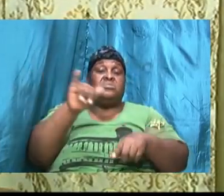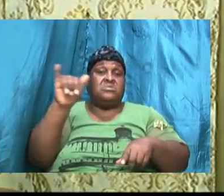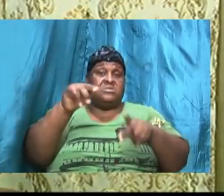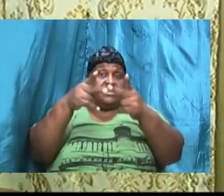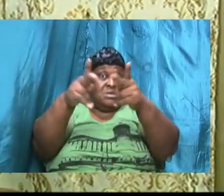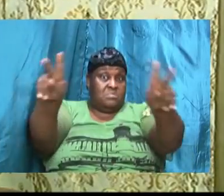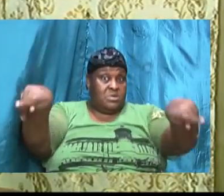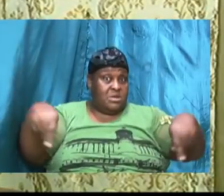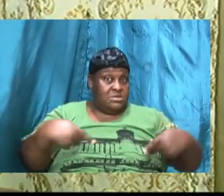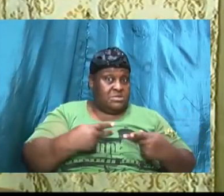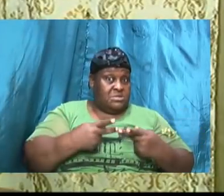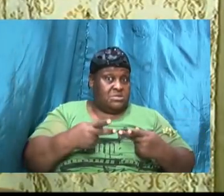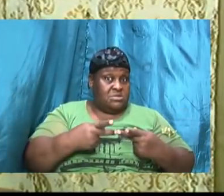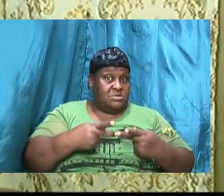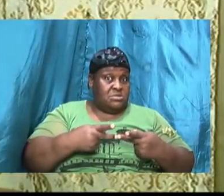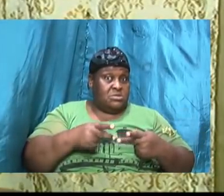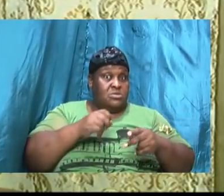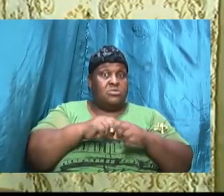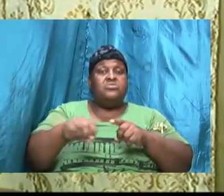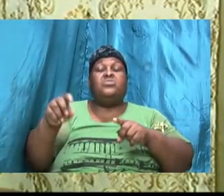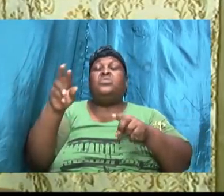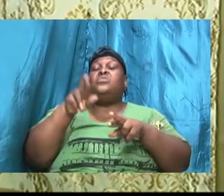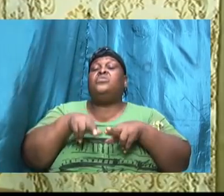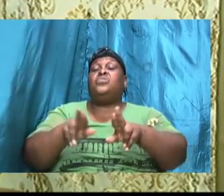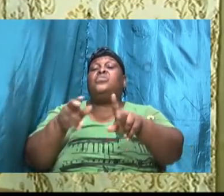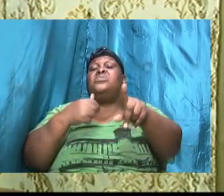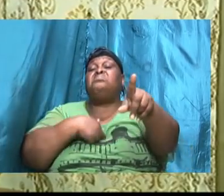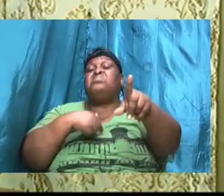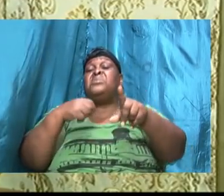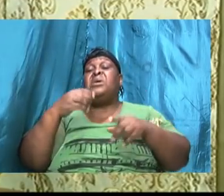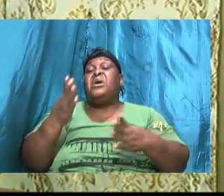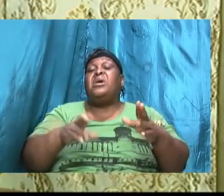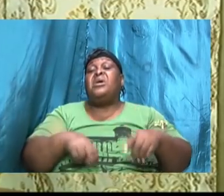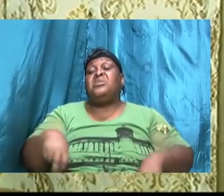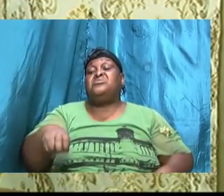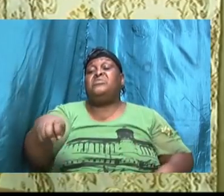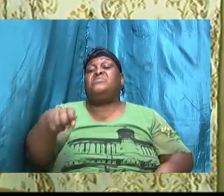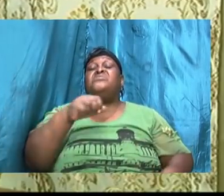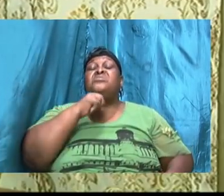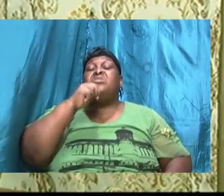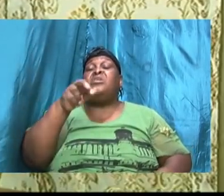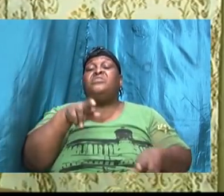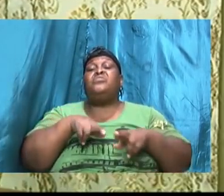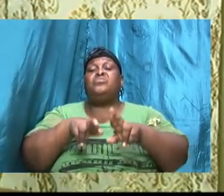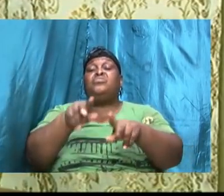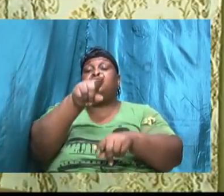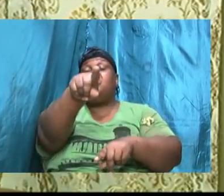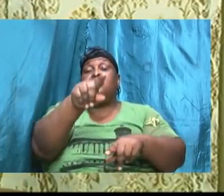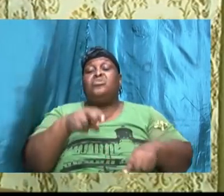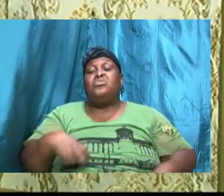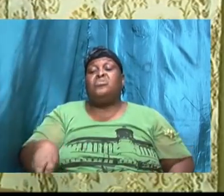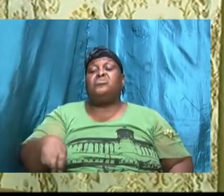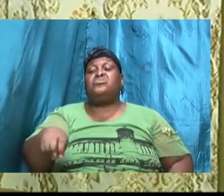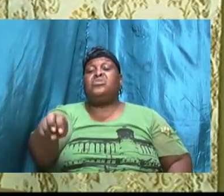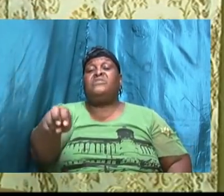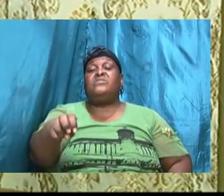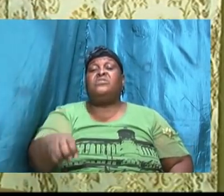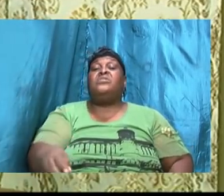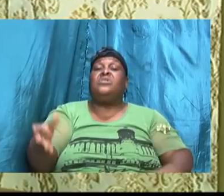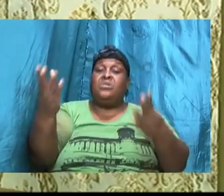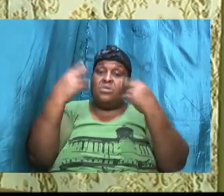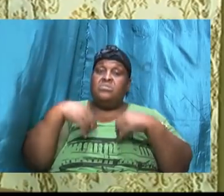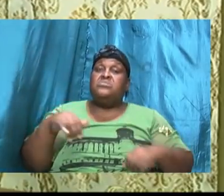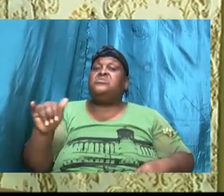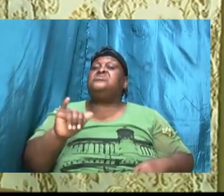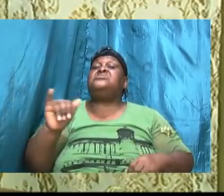so the road that I travel is not the road that you travel we come to the same church